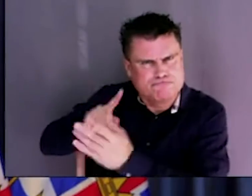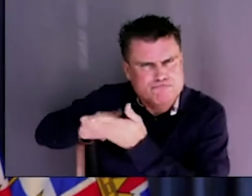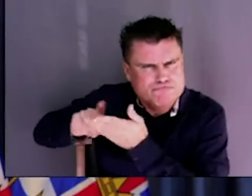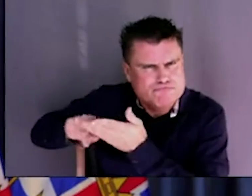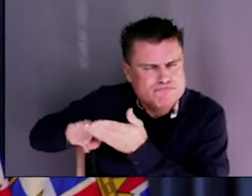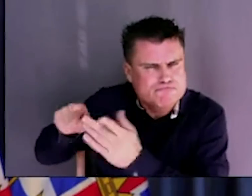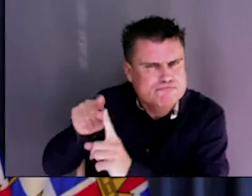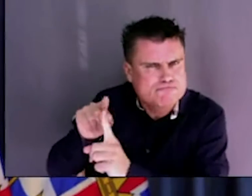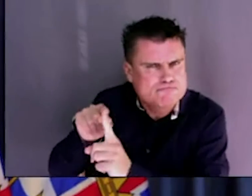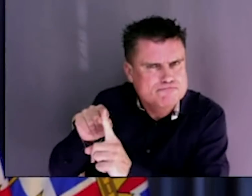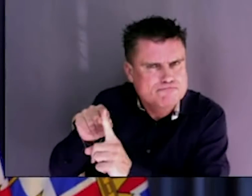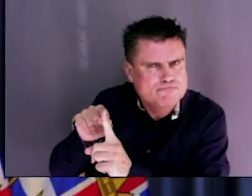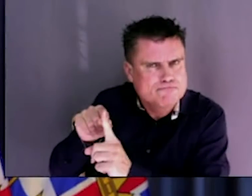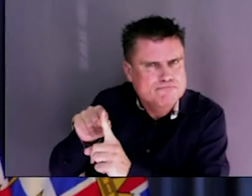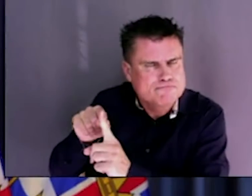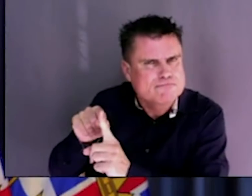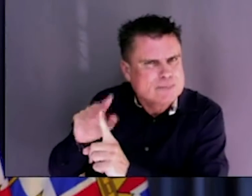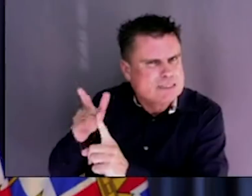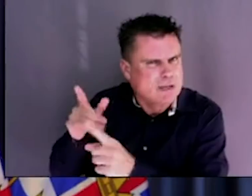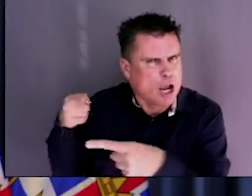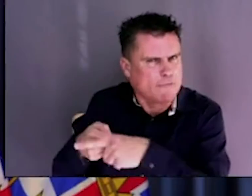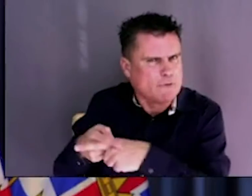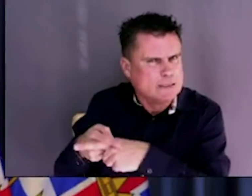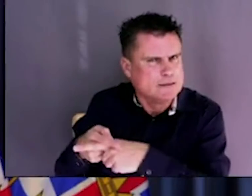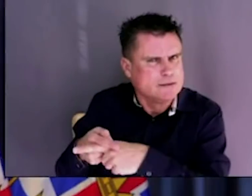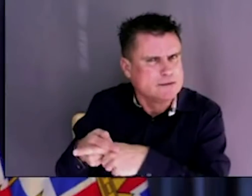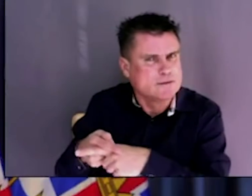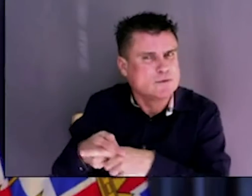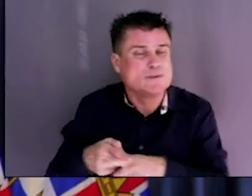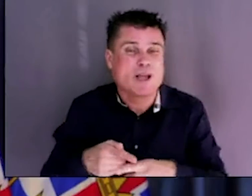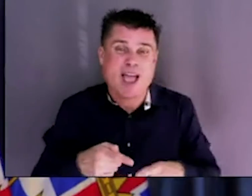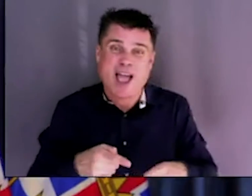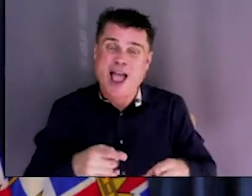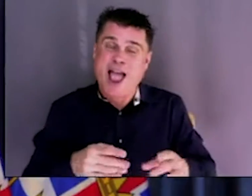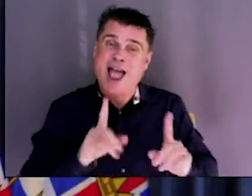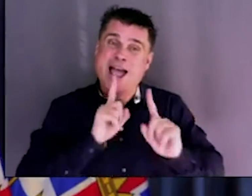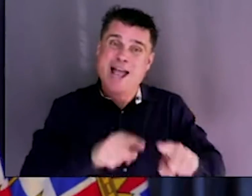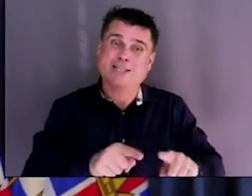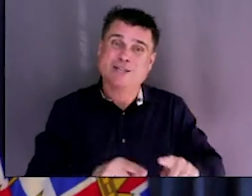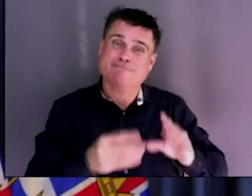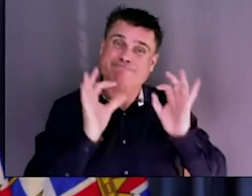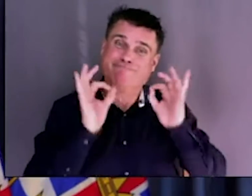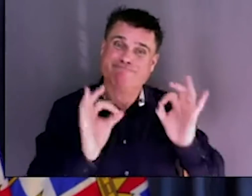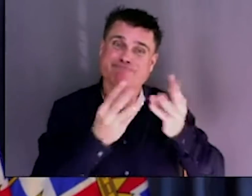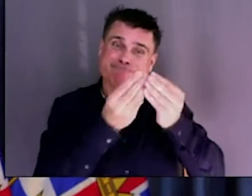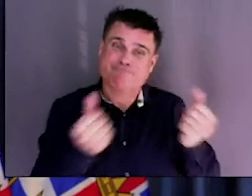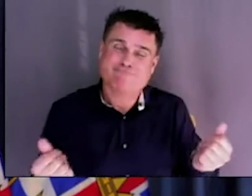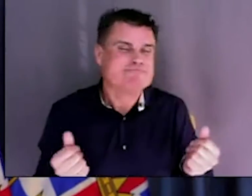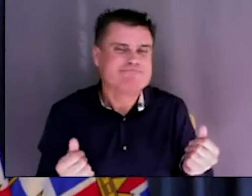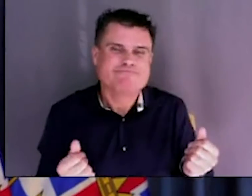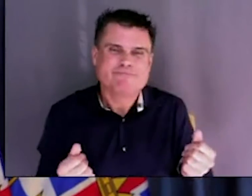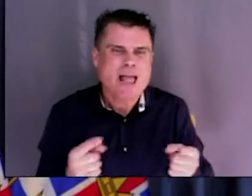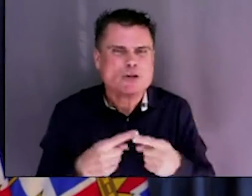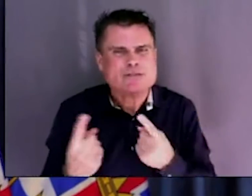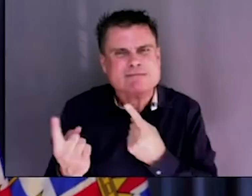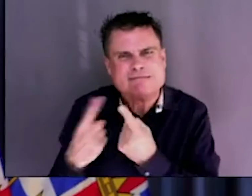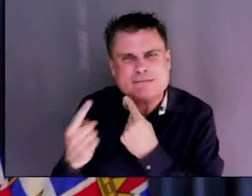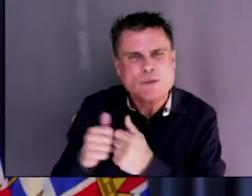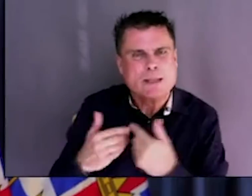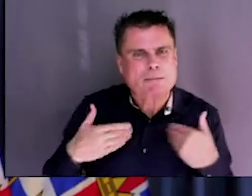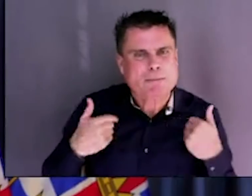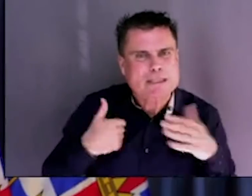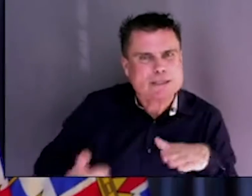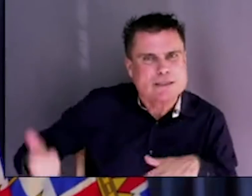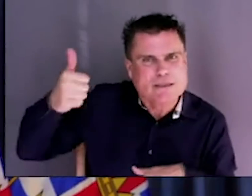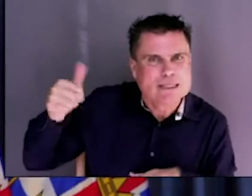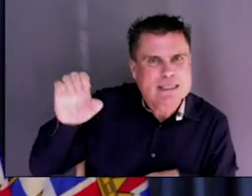this is a challenging issue. And I don't have a solution for it yet. I've talked to Minister Eby. I've talked to Minister Farnworth. I've talked to others